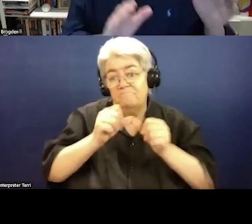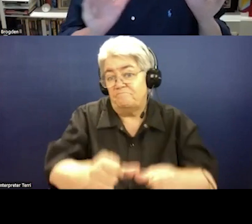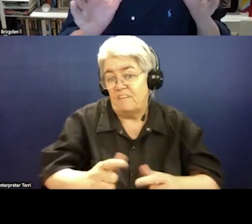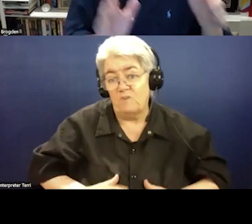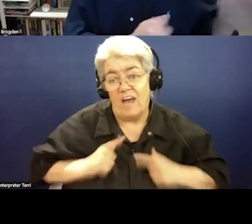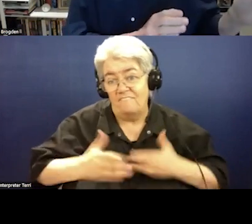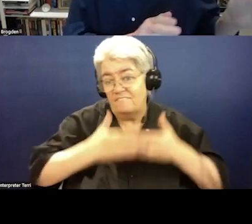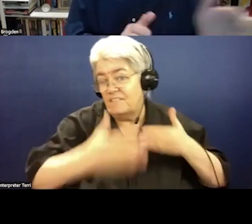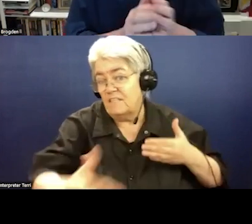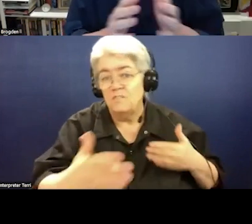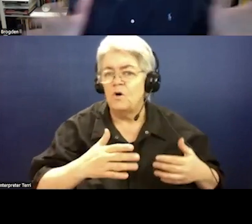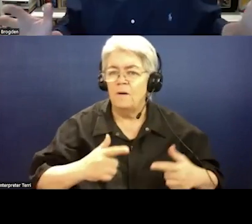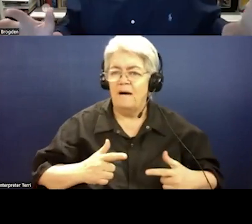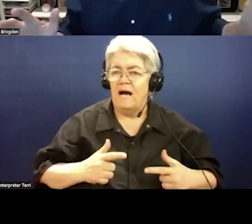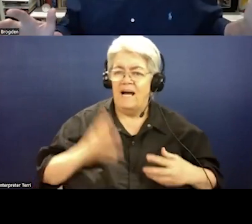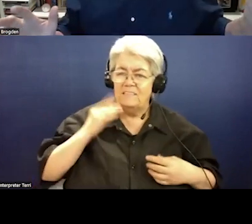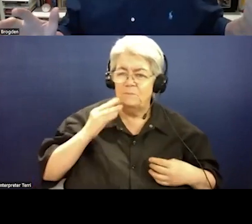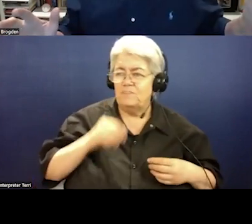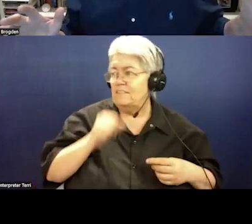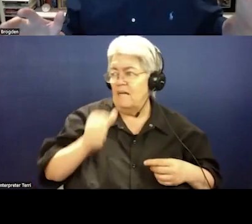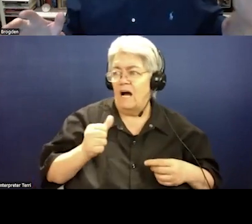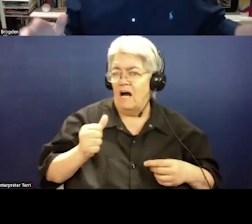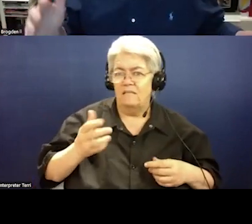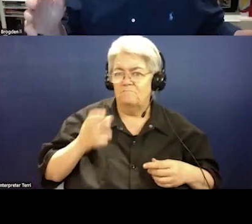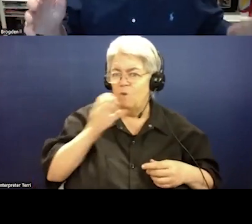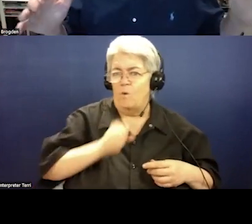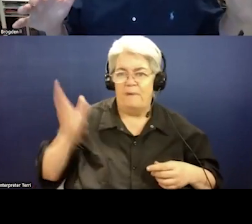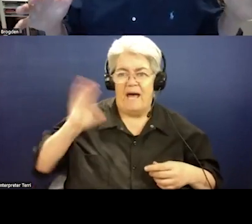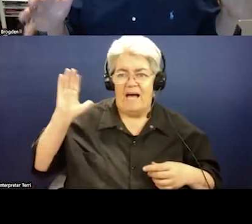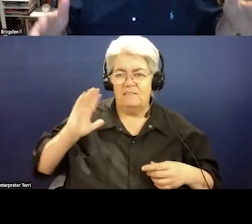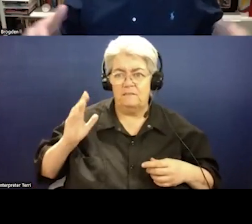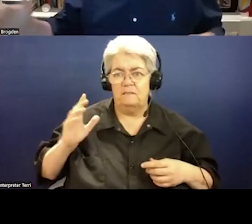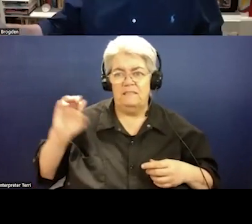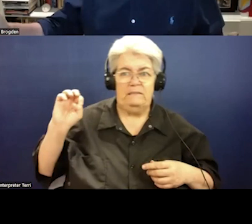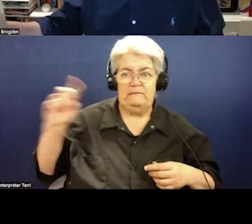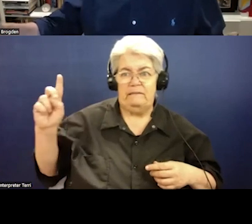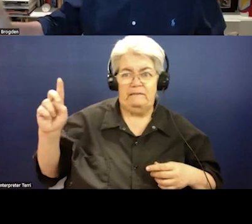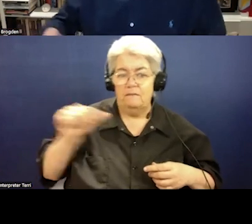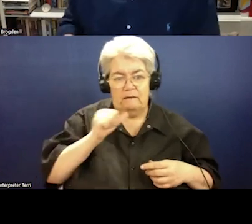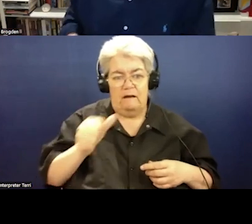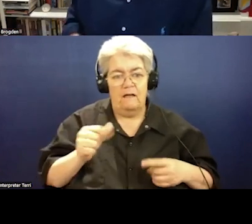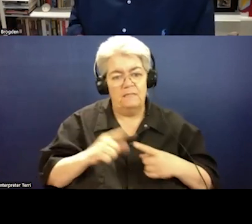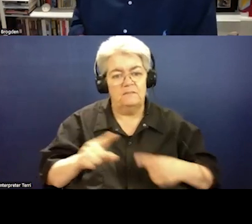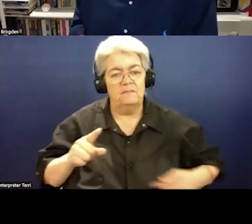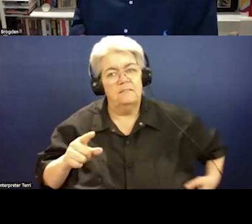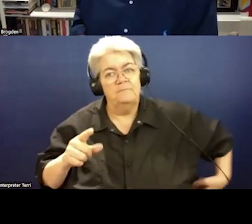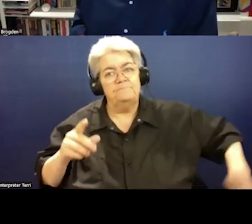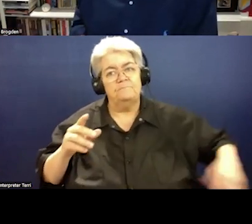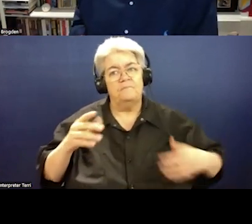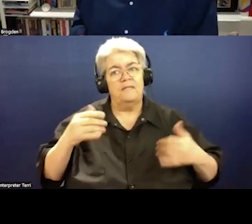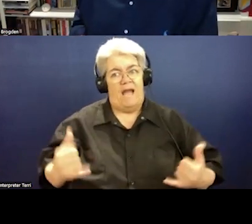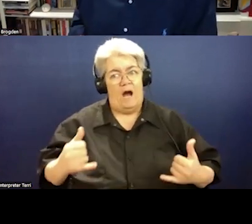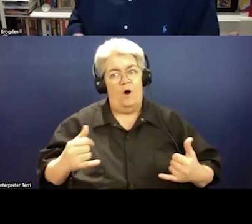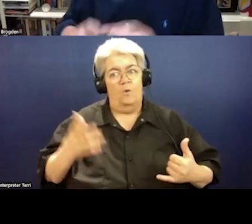experience isn't lived in the past. It's living in the present and probably into the future. So I think it's